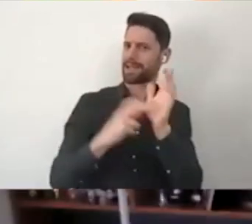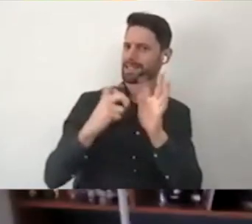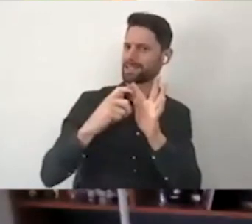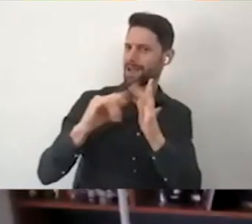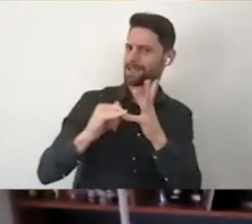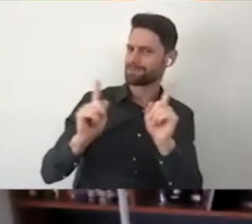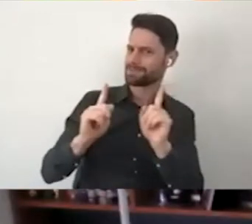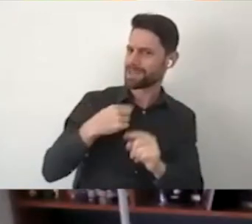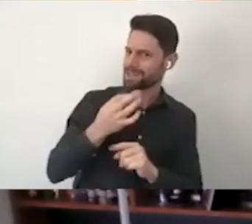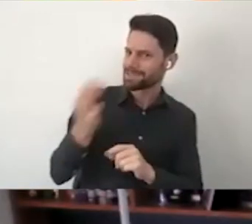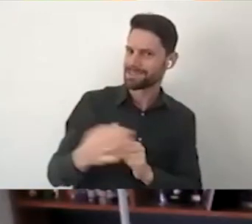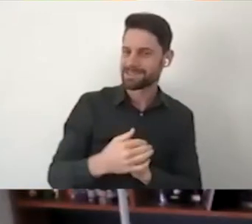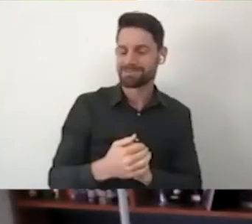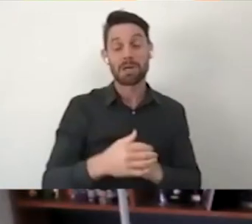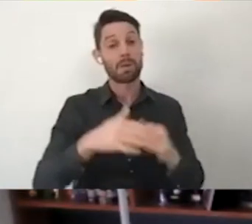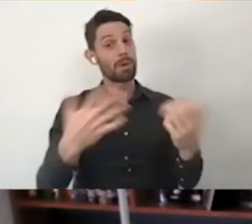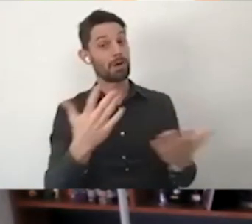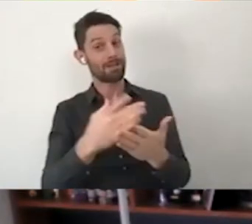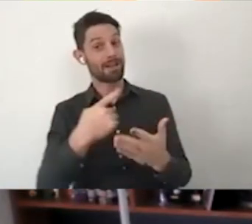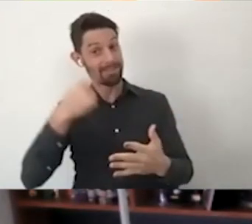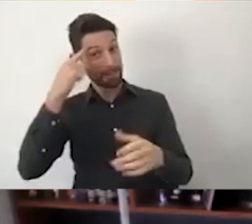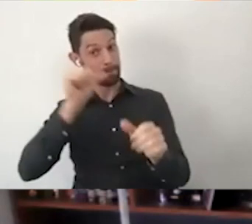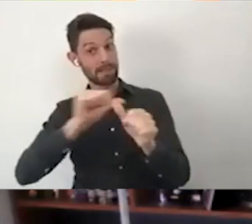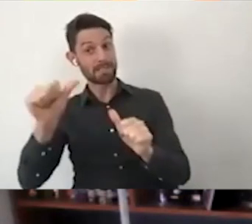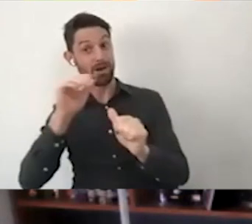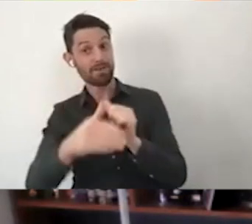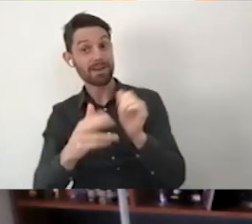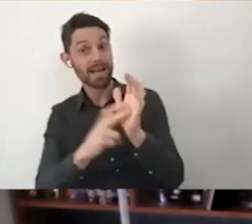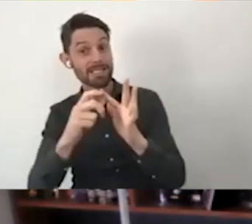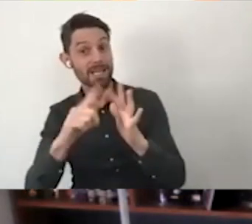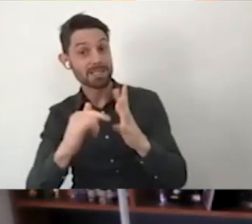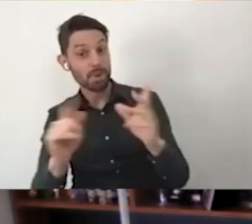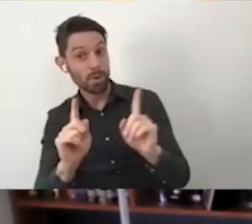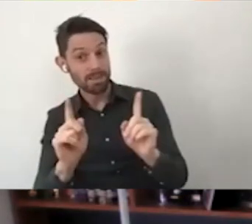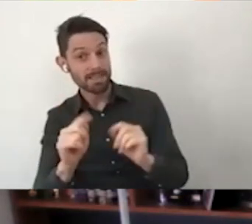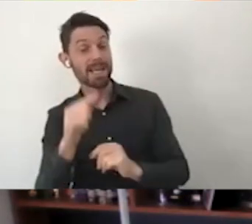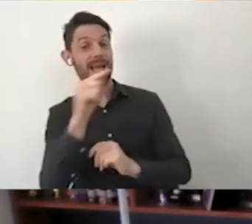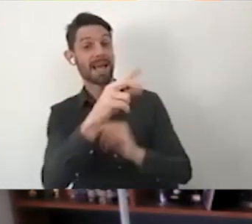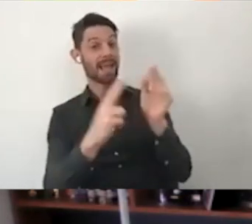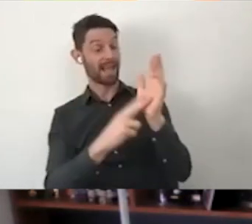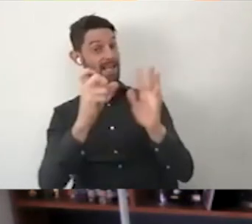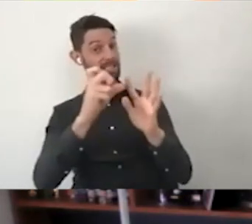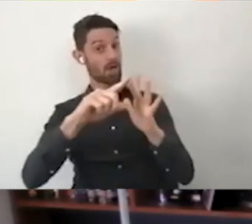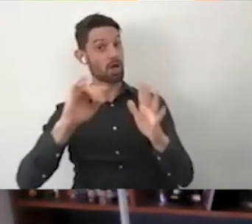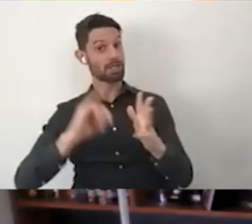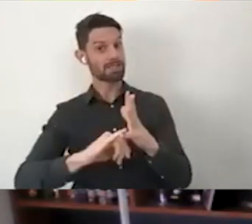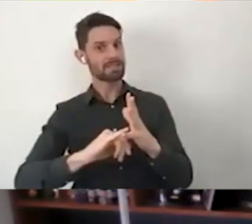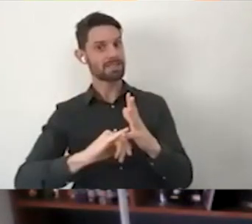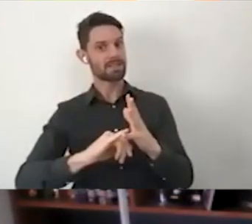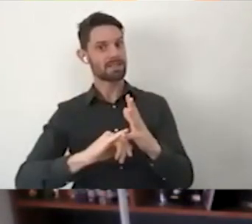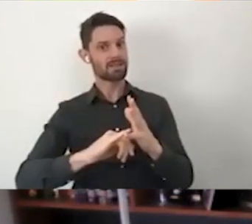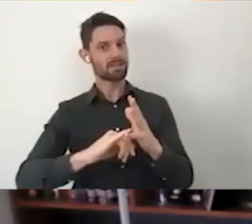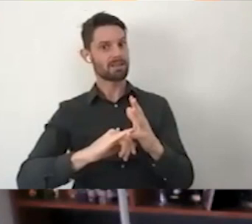I think from my perspective, the best thing about the NDIS is the fact that it's been referred to as the